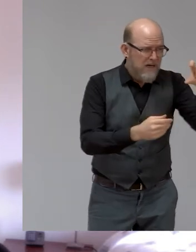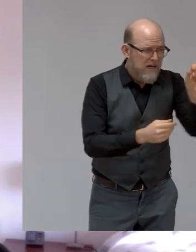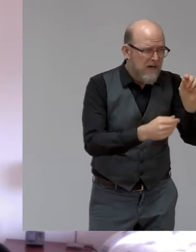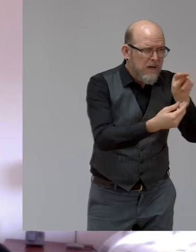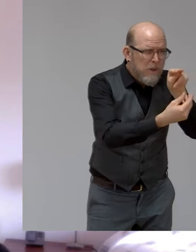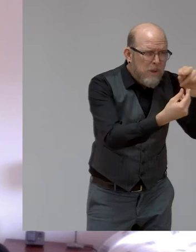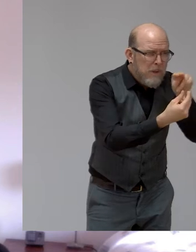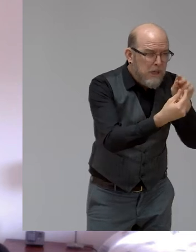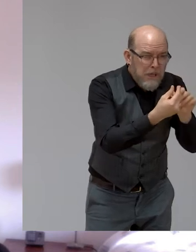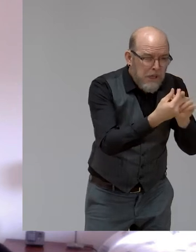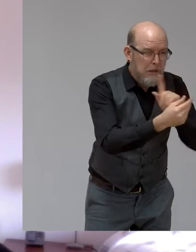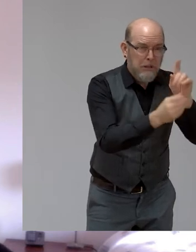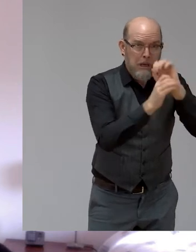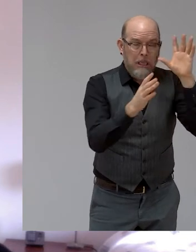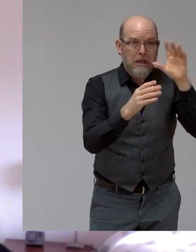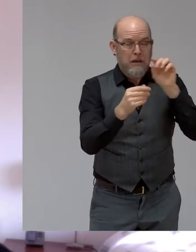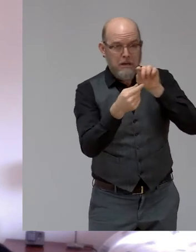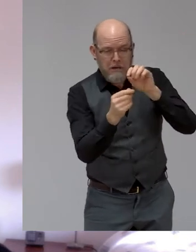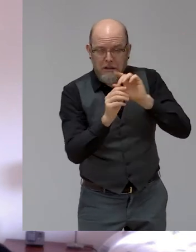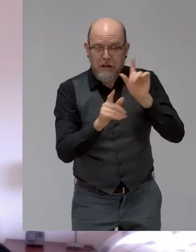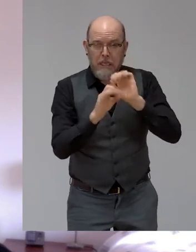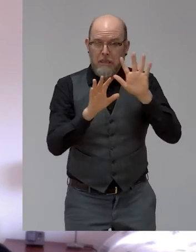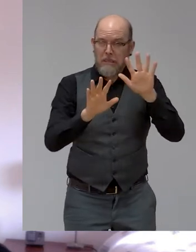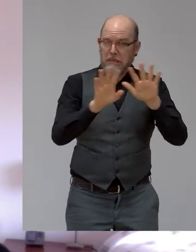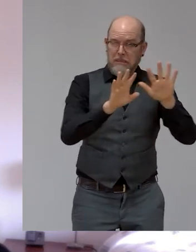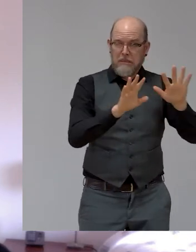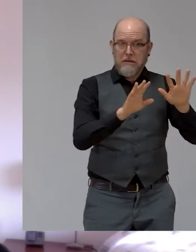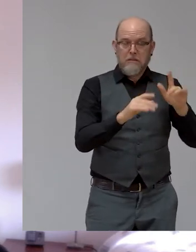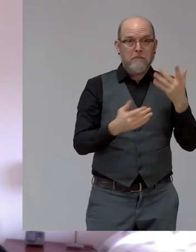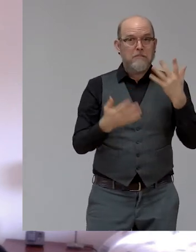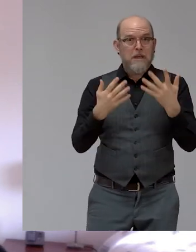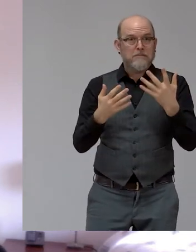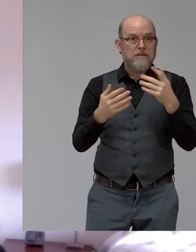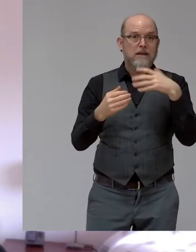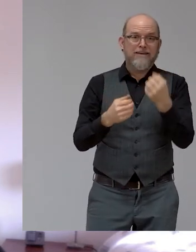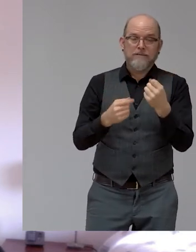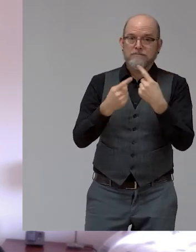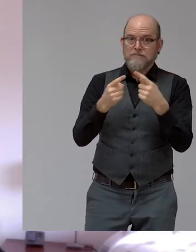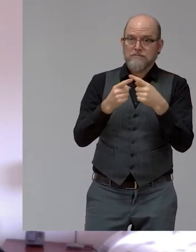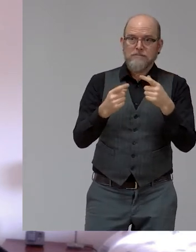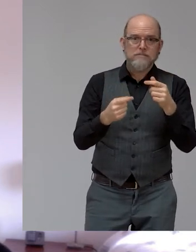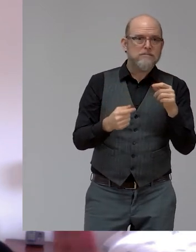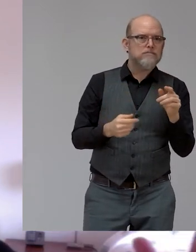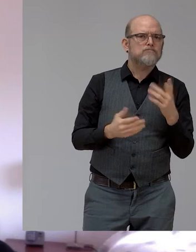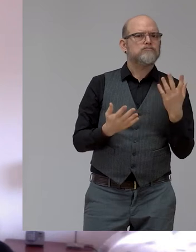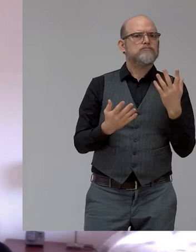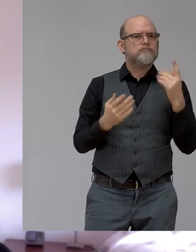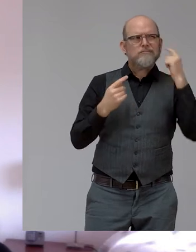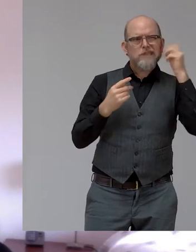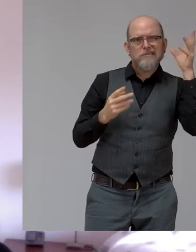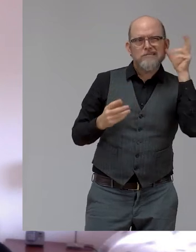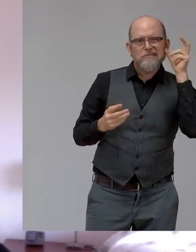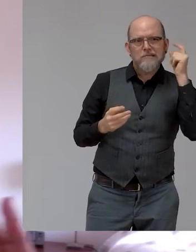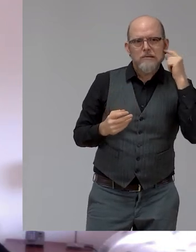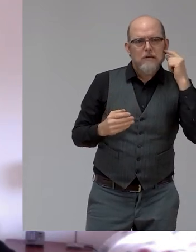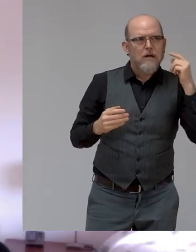be sight, some may be taste, some may be sound, and so many other things. So when we think about disability, I would submit, don't think